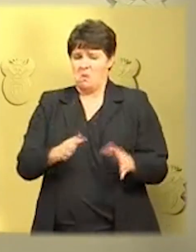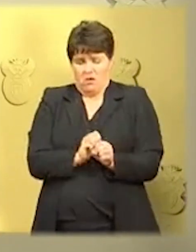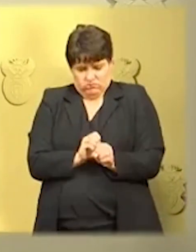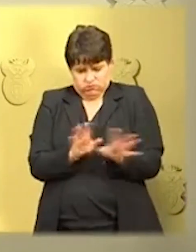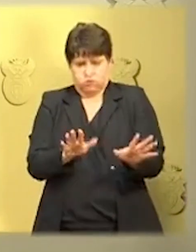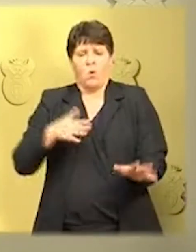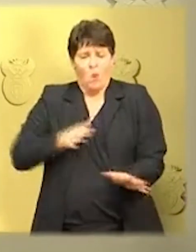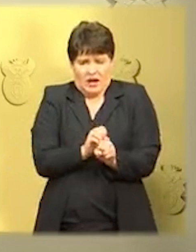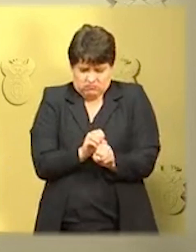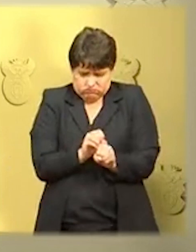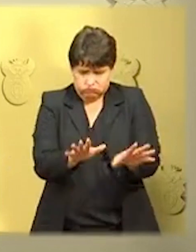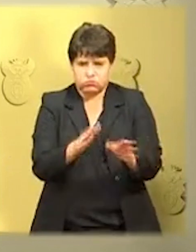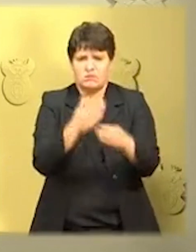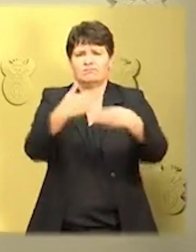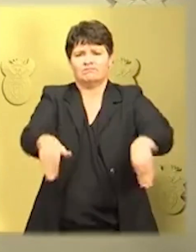curb transmission.